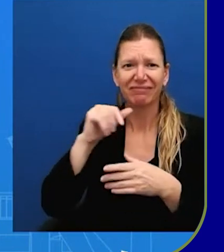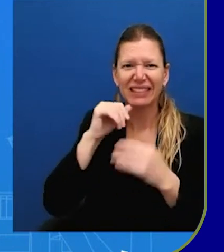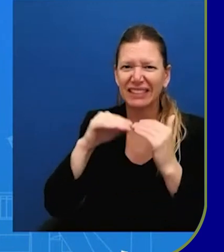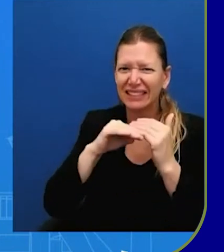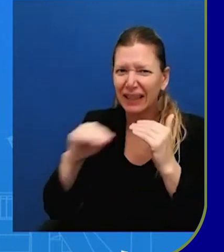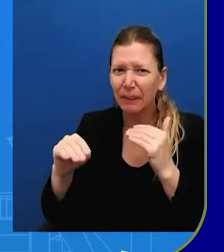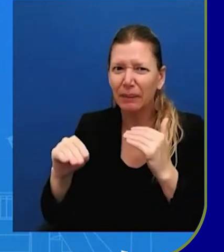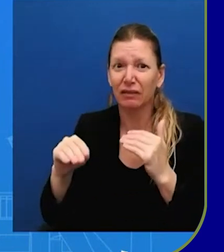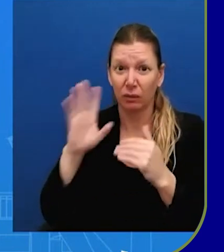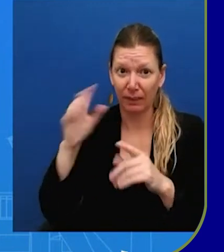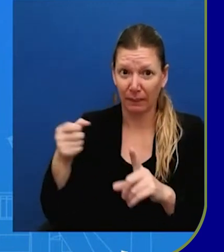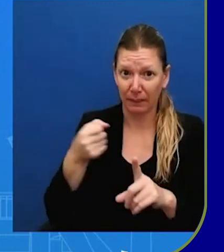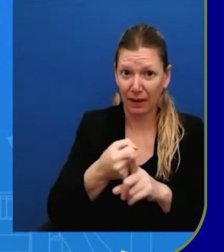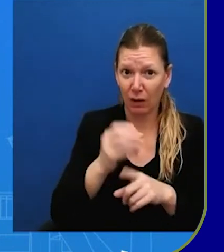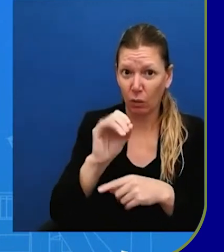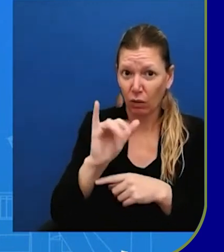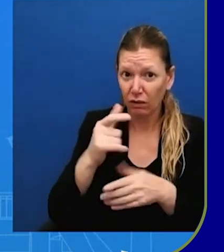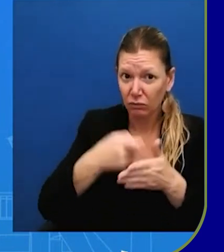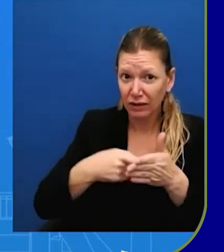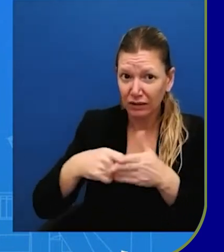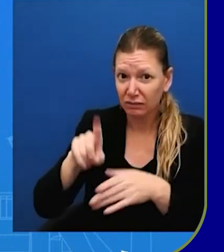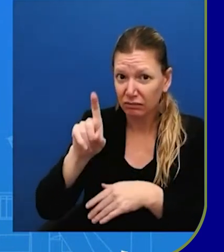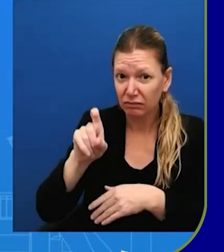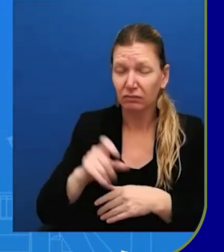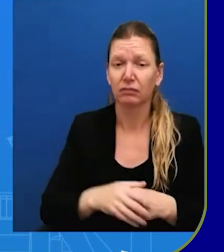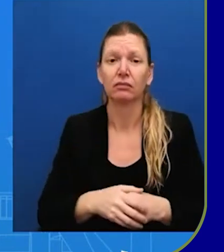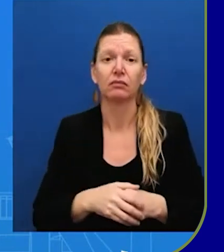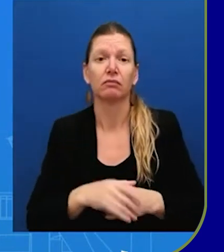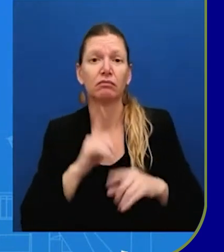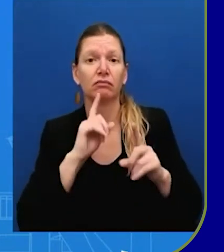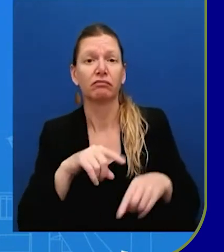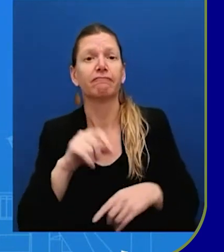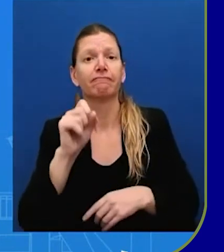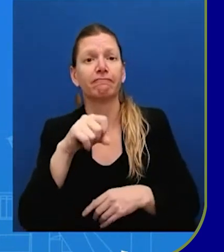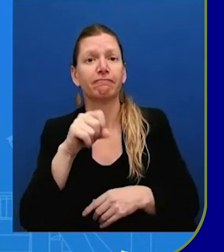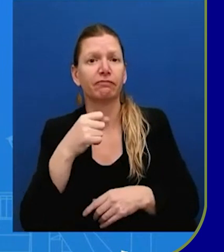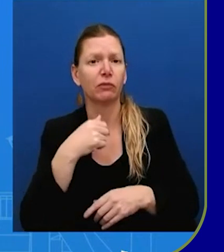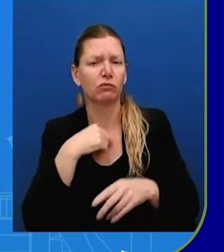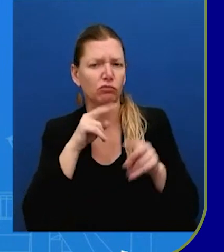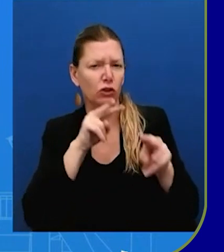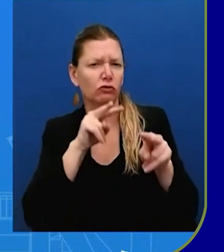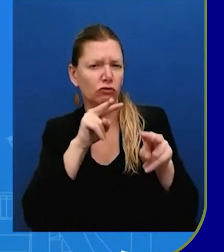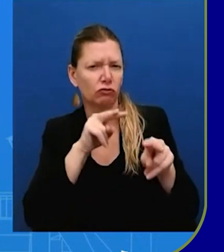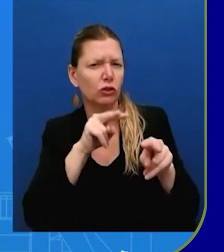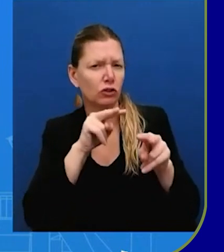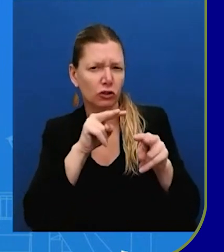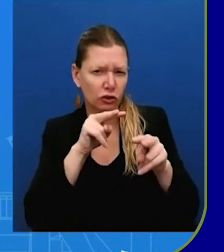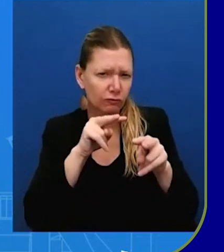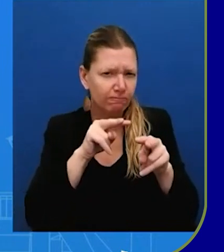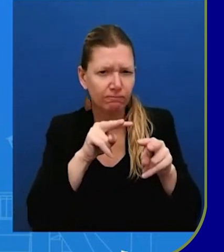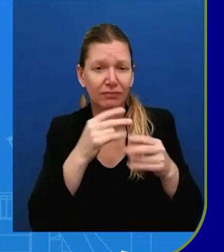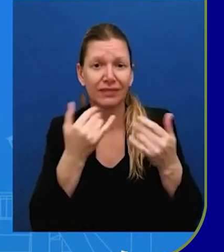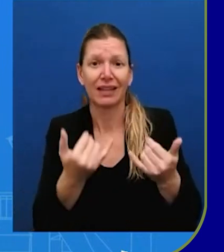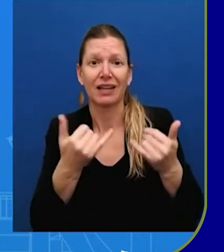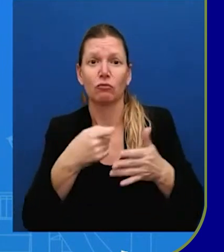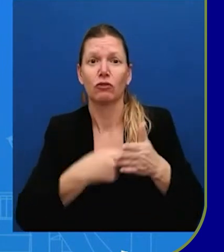something that we track very closely. Obviously, prices at the pump right now, $3.18 on average, not that